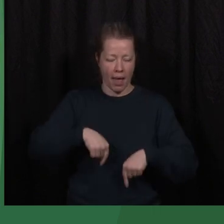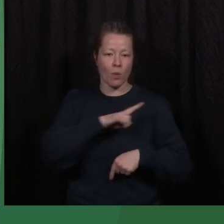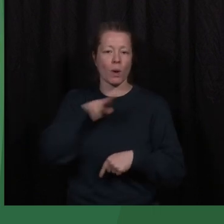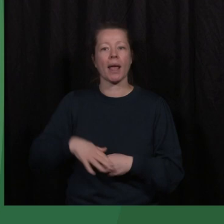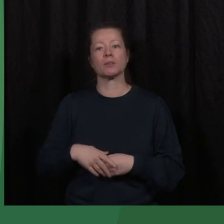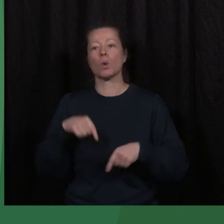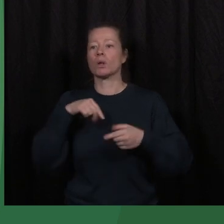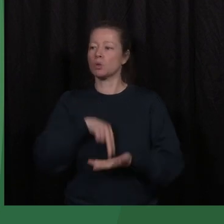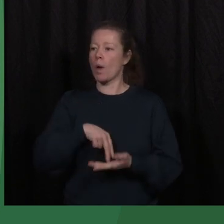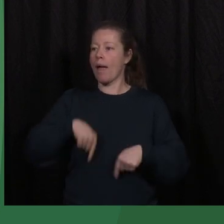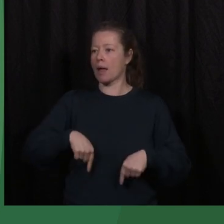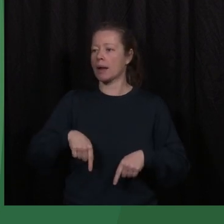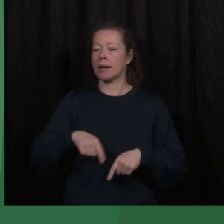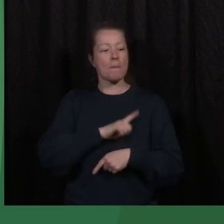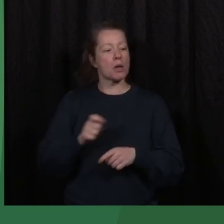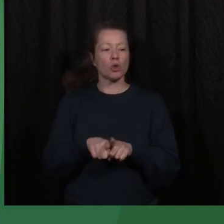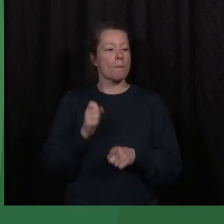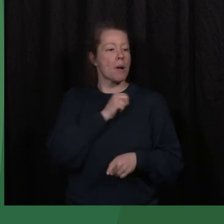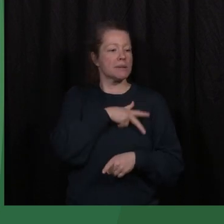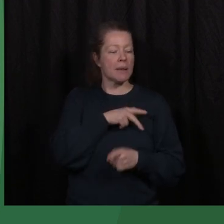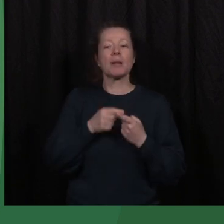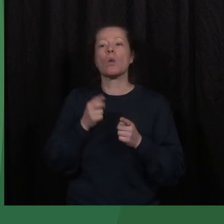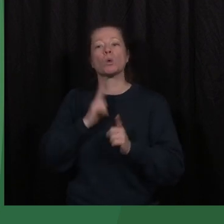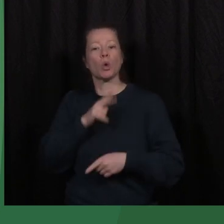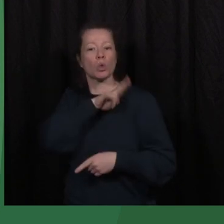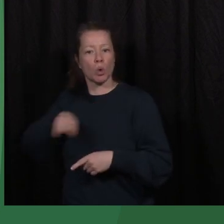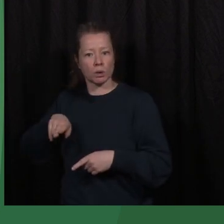before you not only as a Palestinian, but also as a Norwegian.